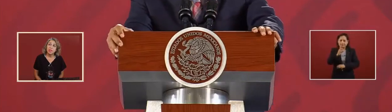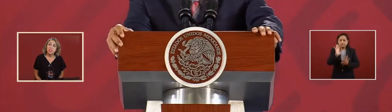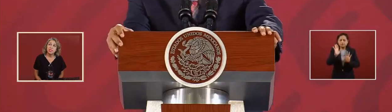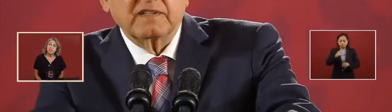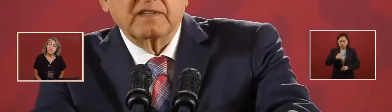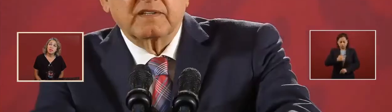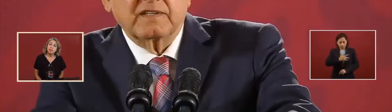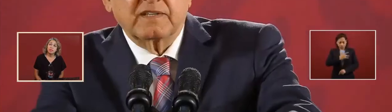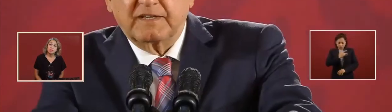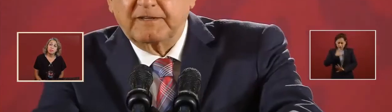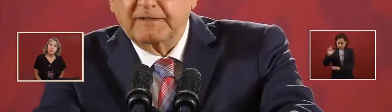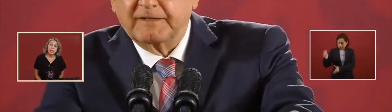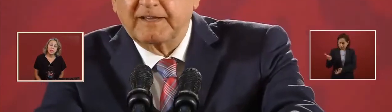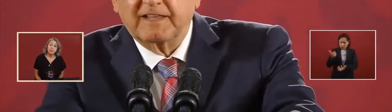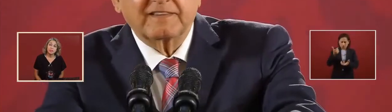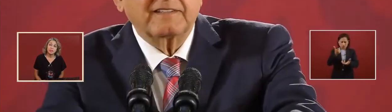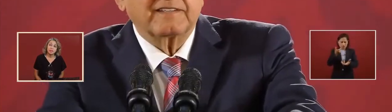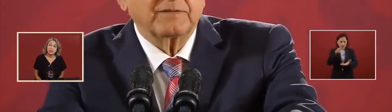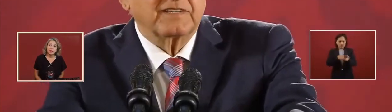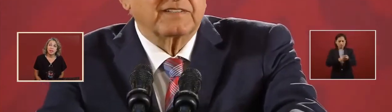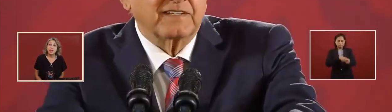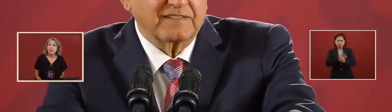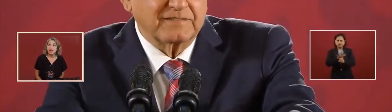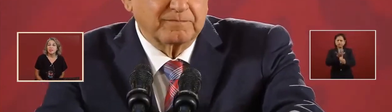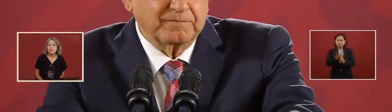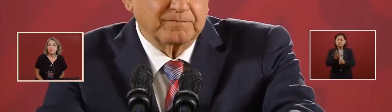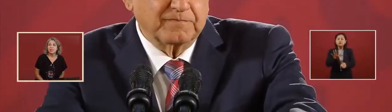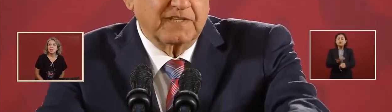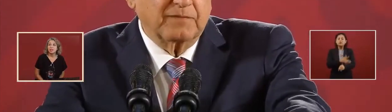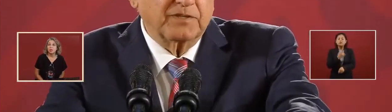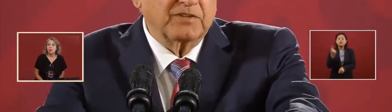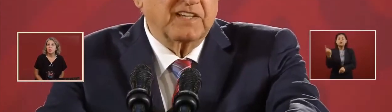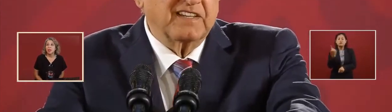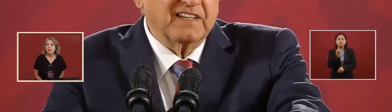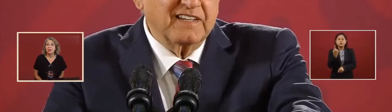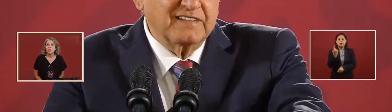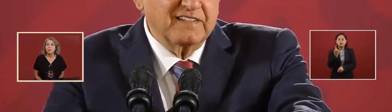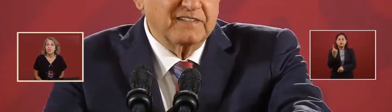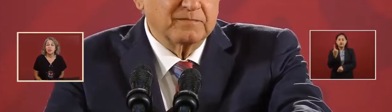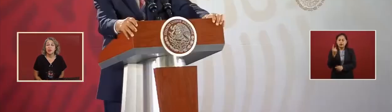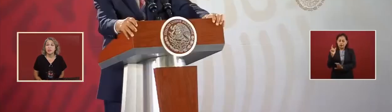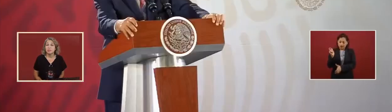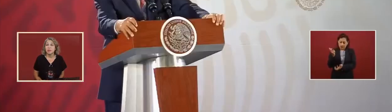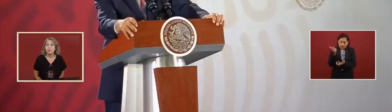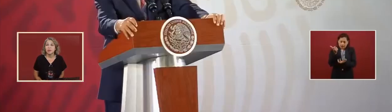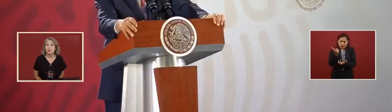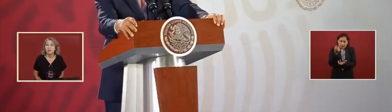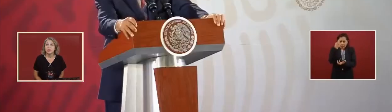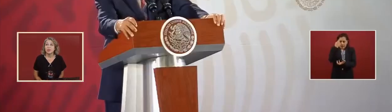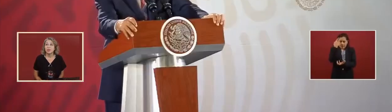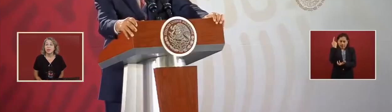it guarantees the well-being of the majority of the people, of the citizens.